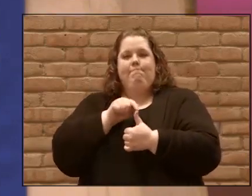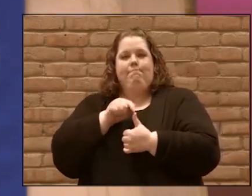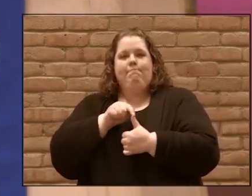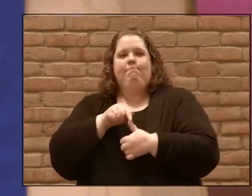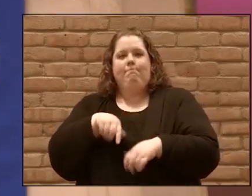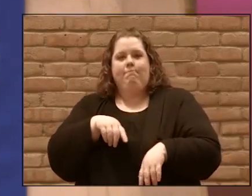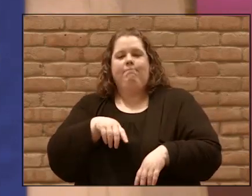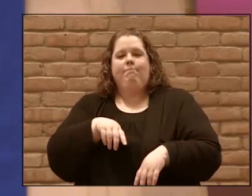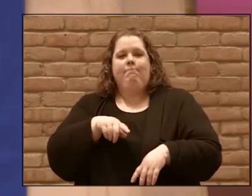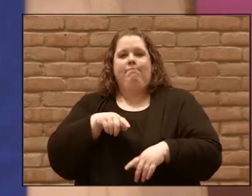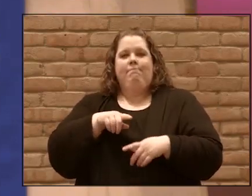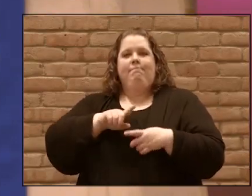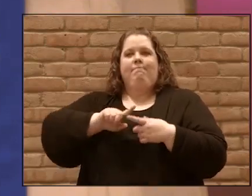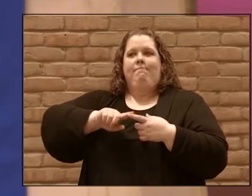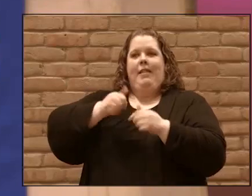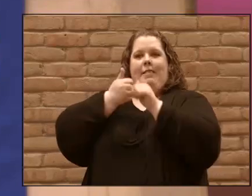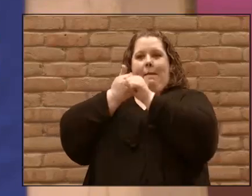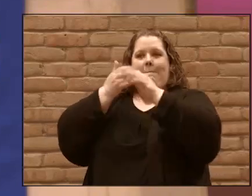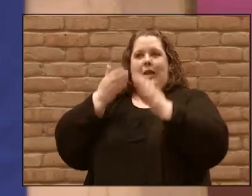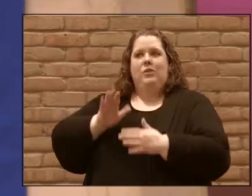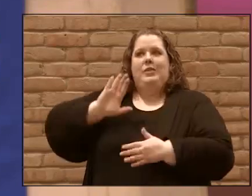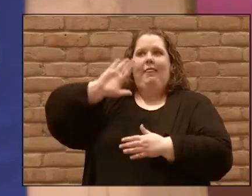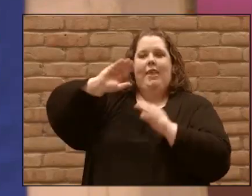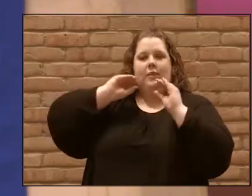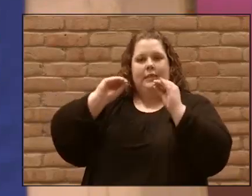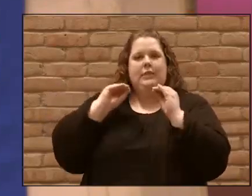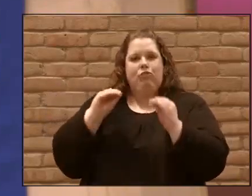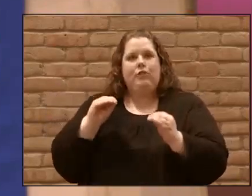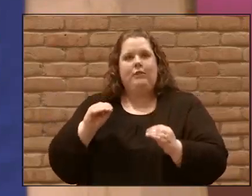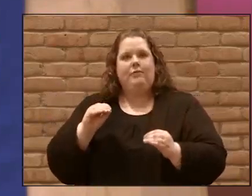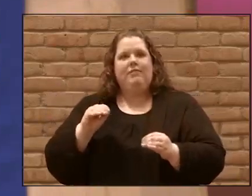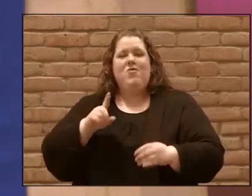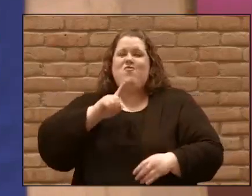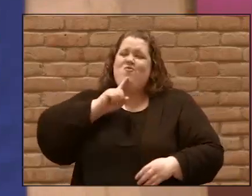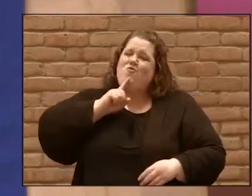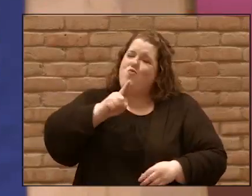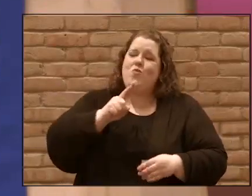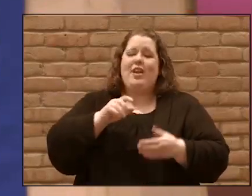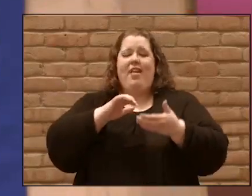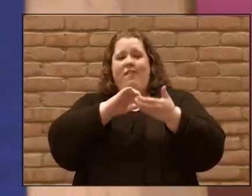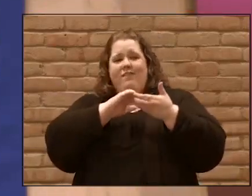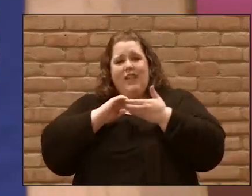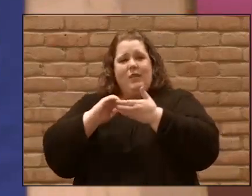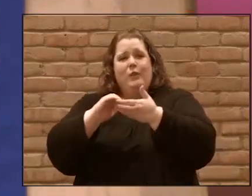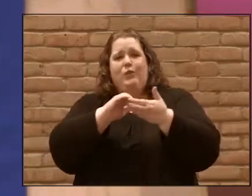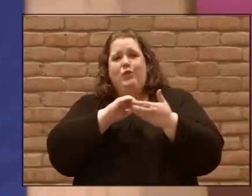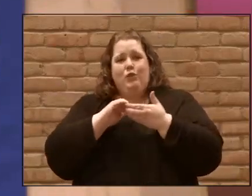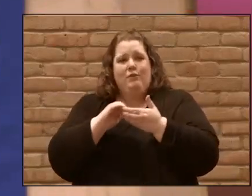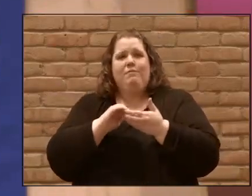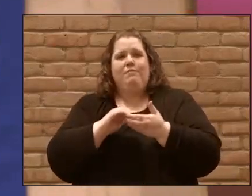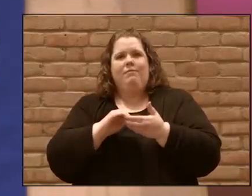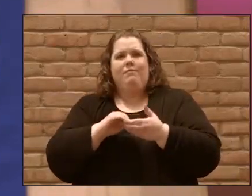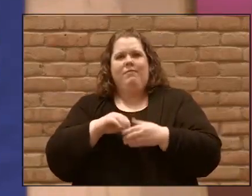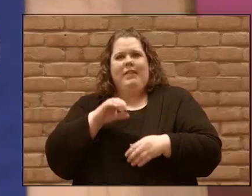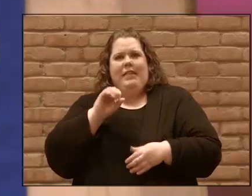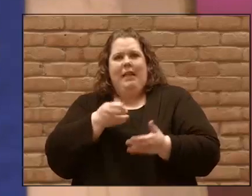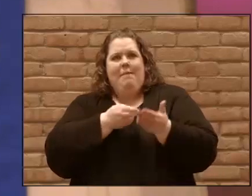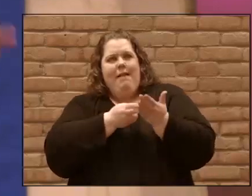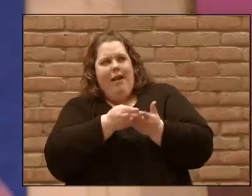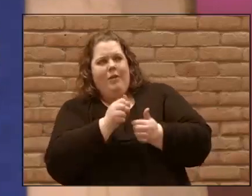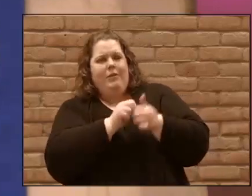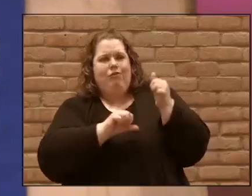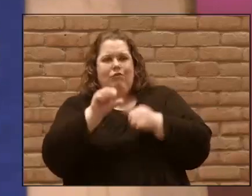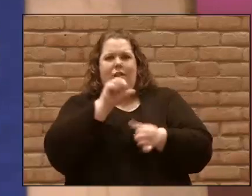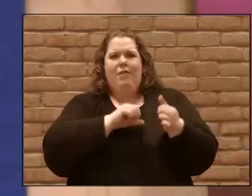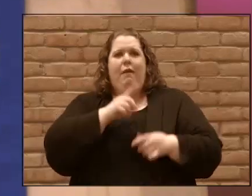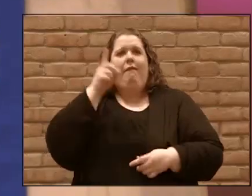apostles teachings that's fellowship real authentic fellowship where we can be real with one another we don't have